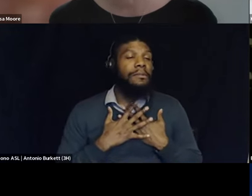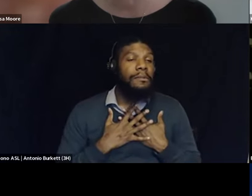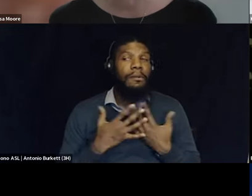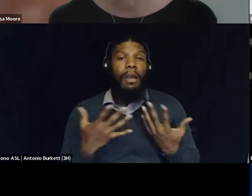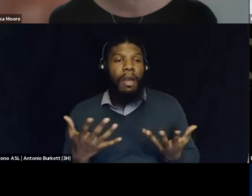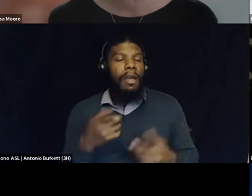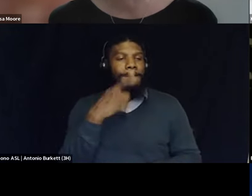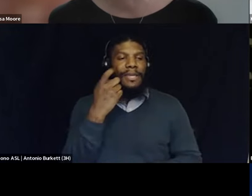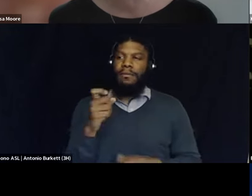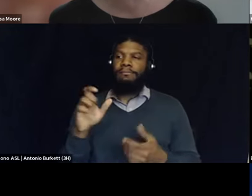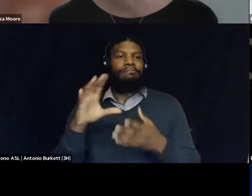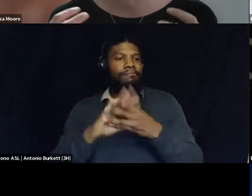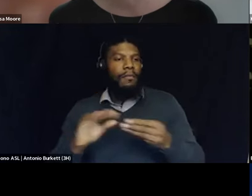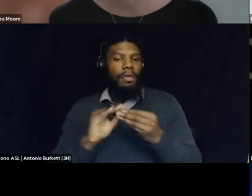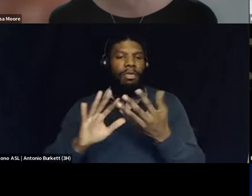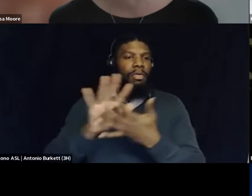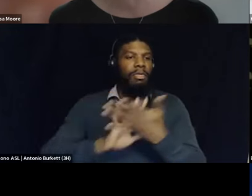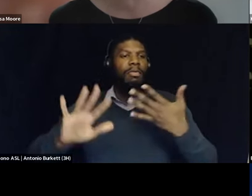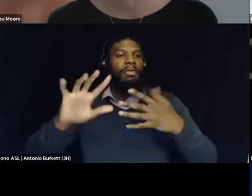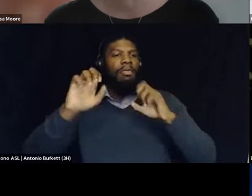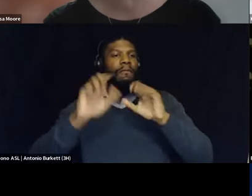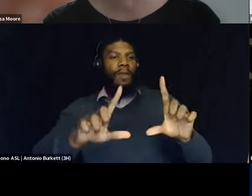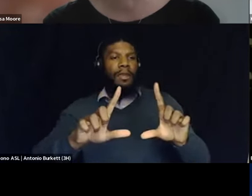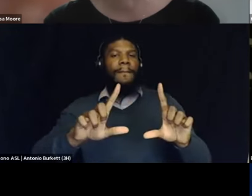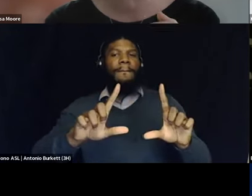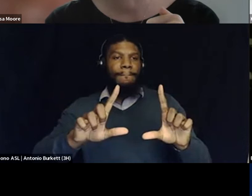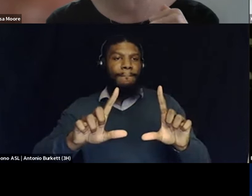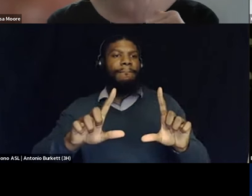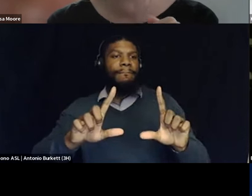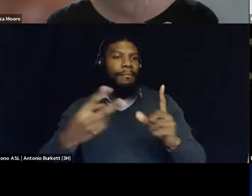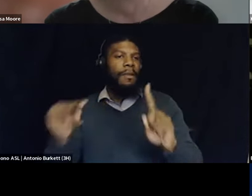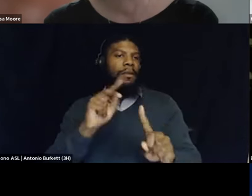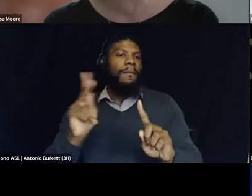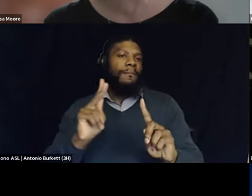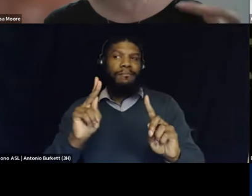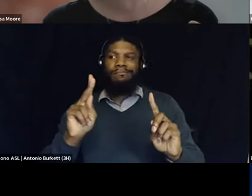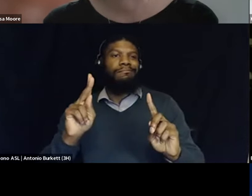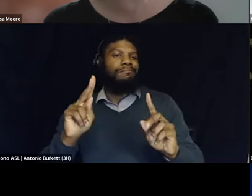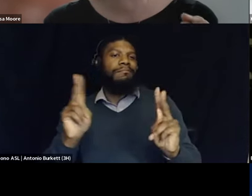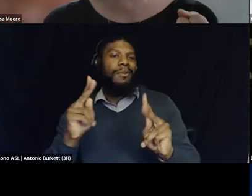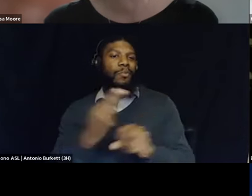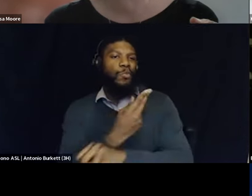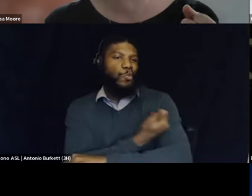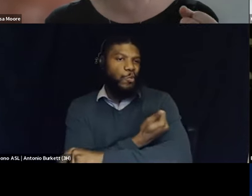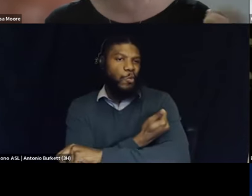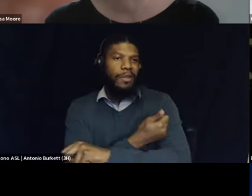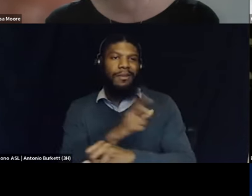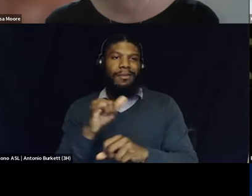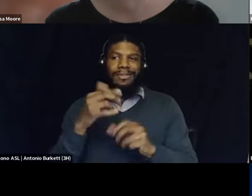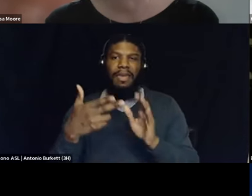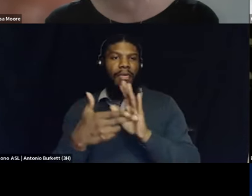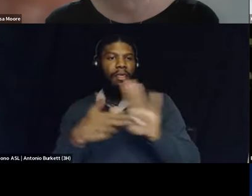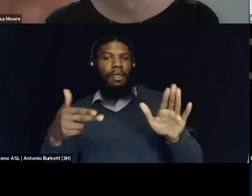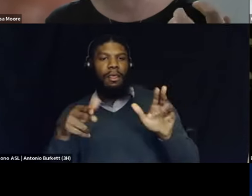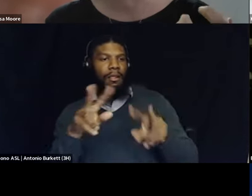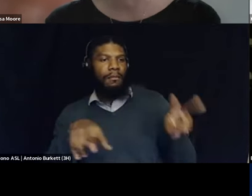the framing around the drug war logic people who use drugs right um and i want to just bring us into you know some